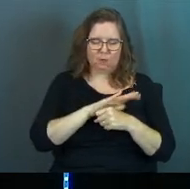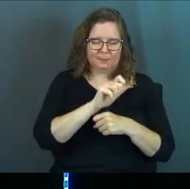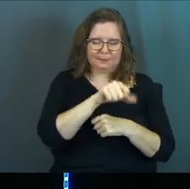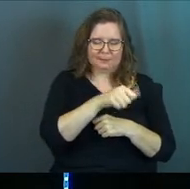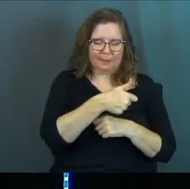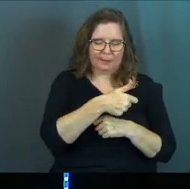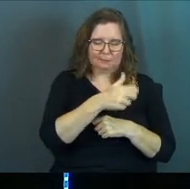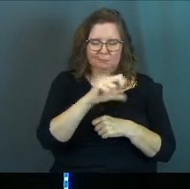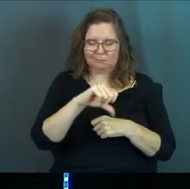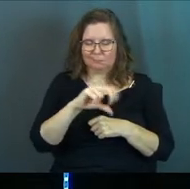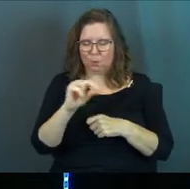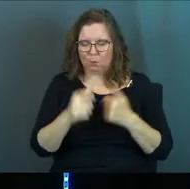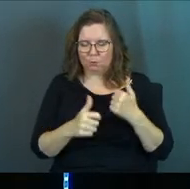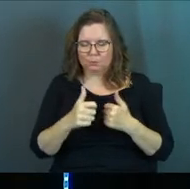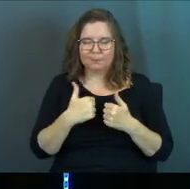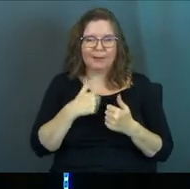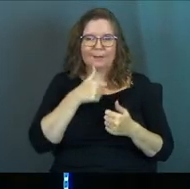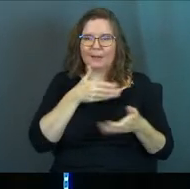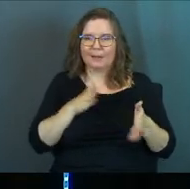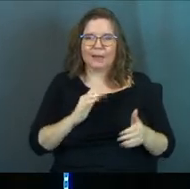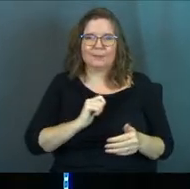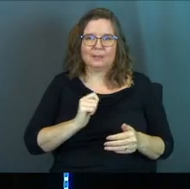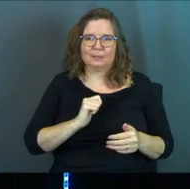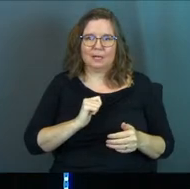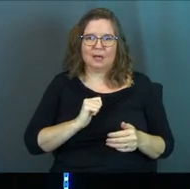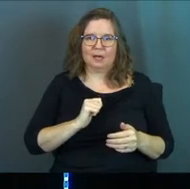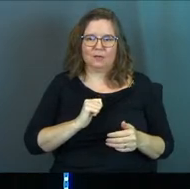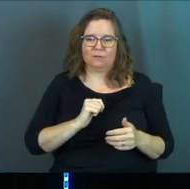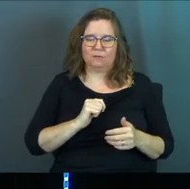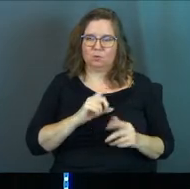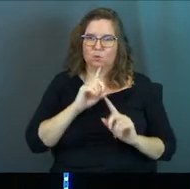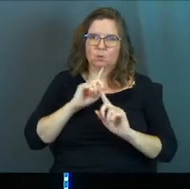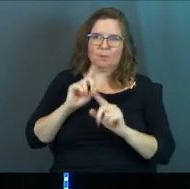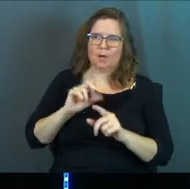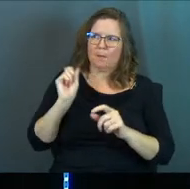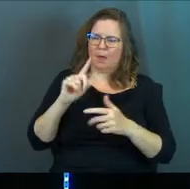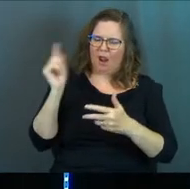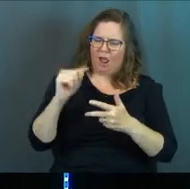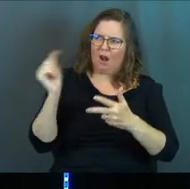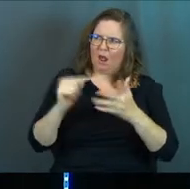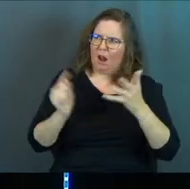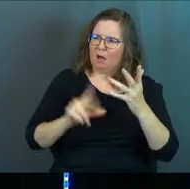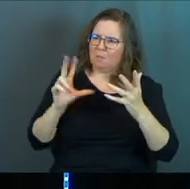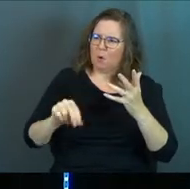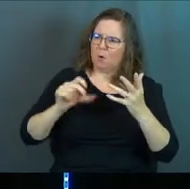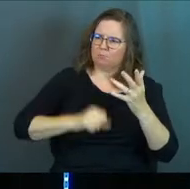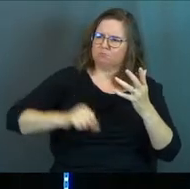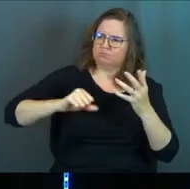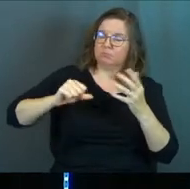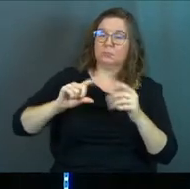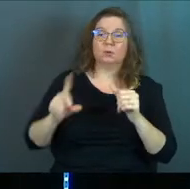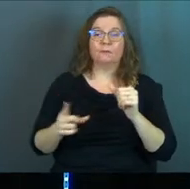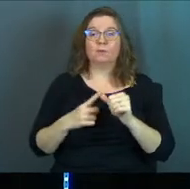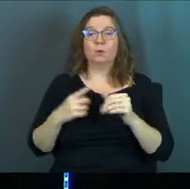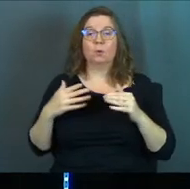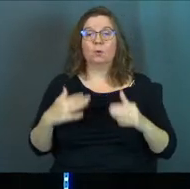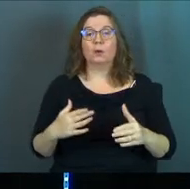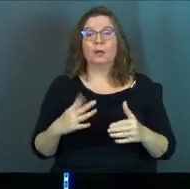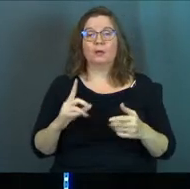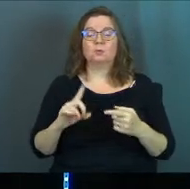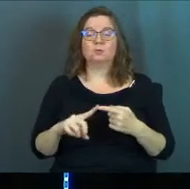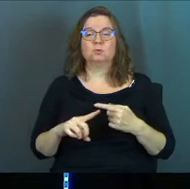doesn't confirm. But I'm not going to allow myself to counter arguments right now. So the very first way is to